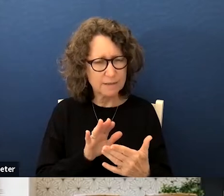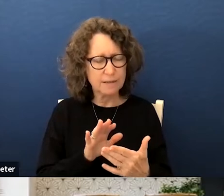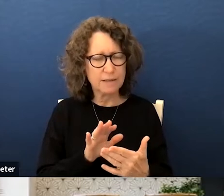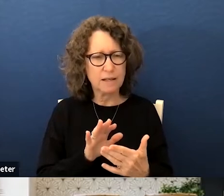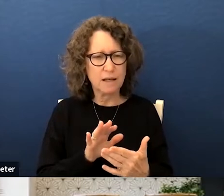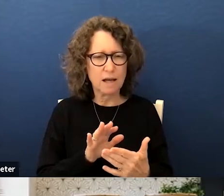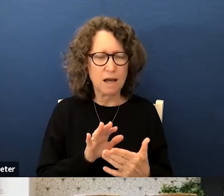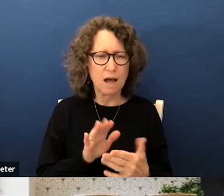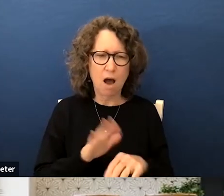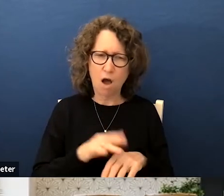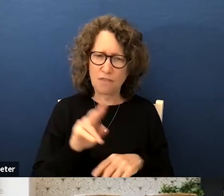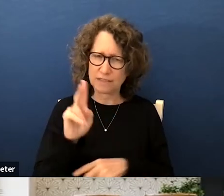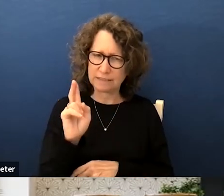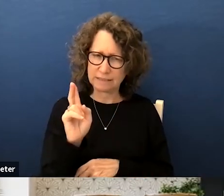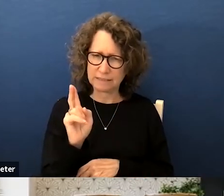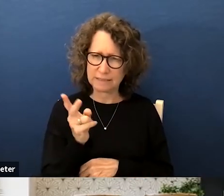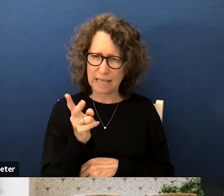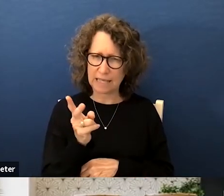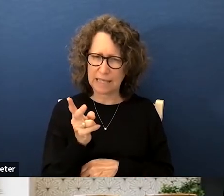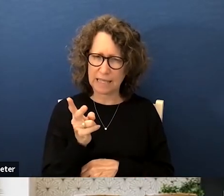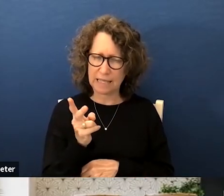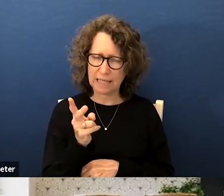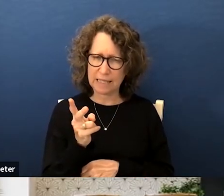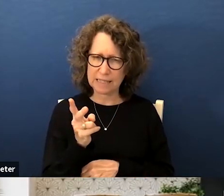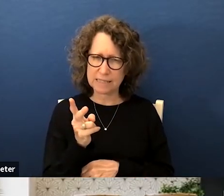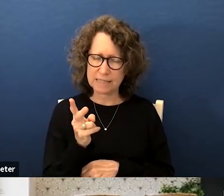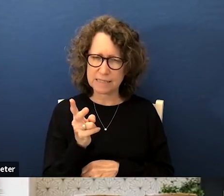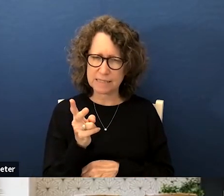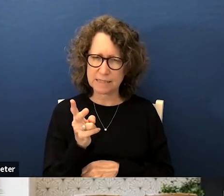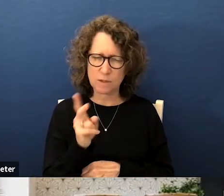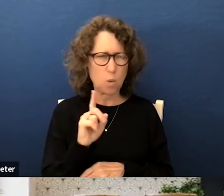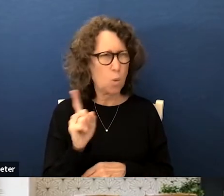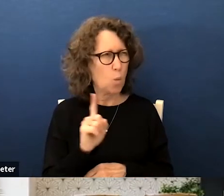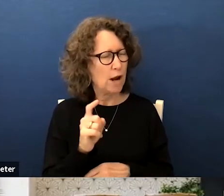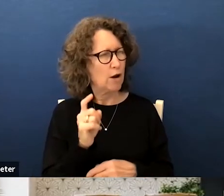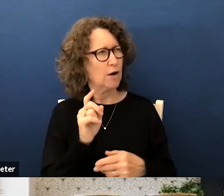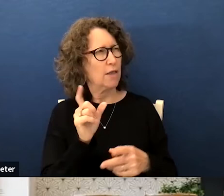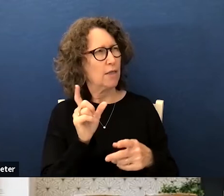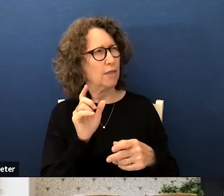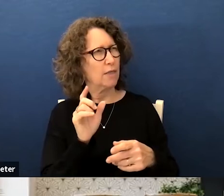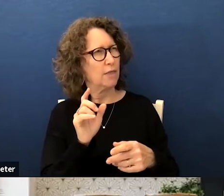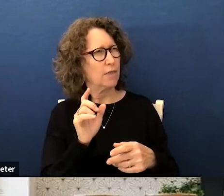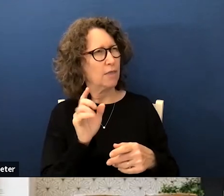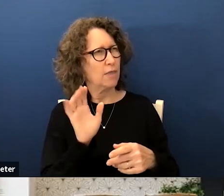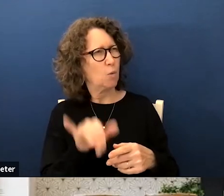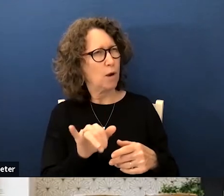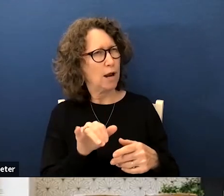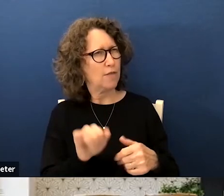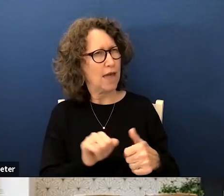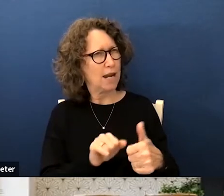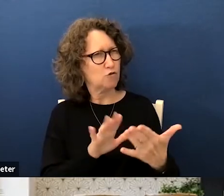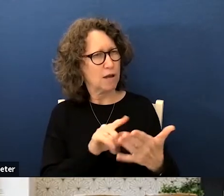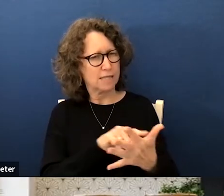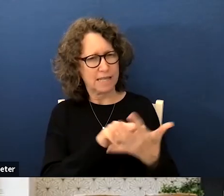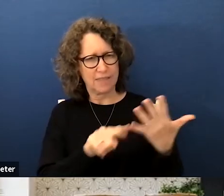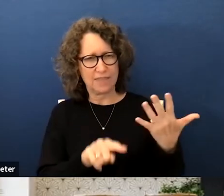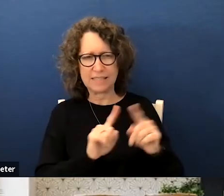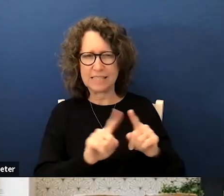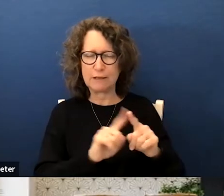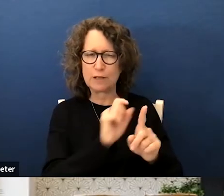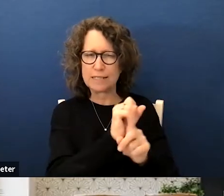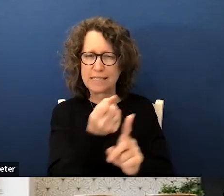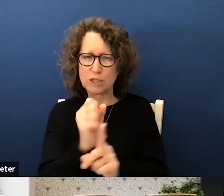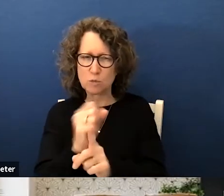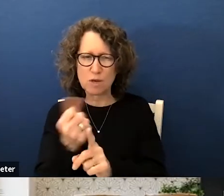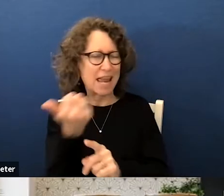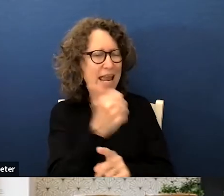second um i'm trying to think where that's that we're where that's addressed in these um scenarios it could